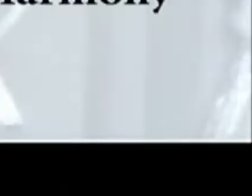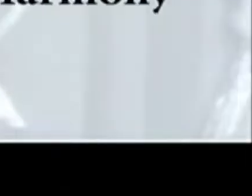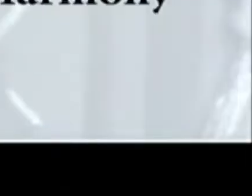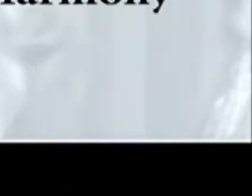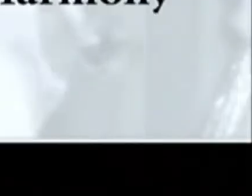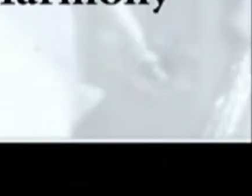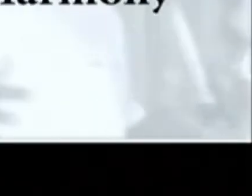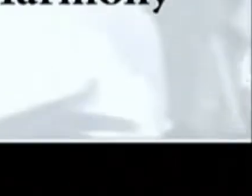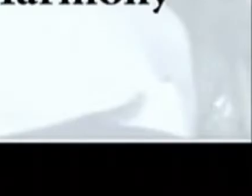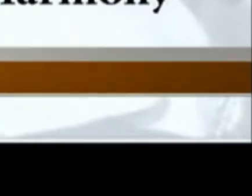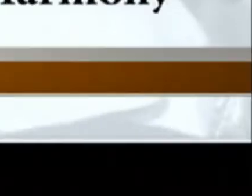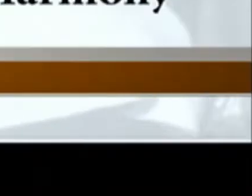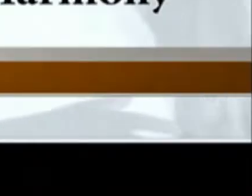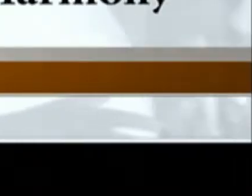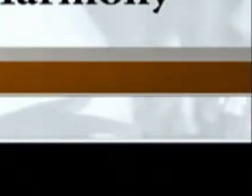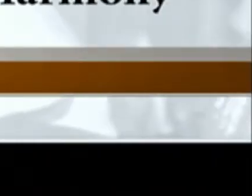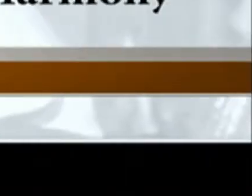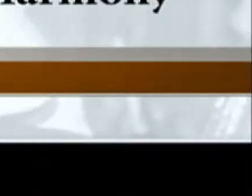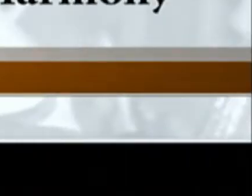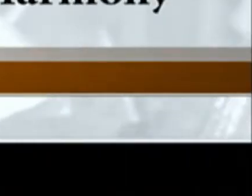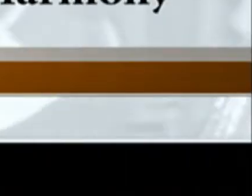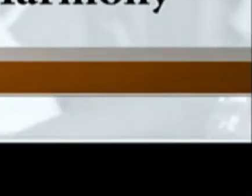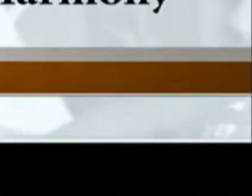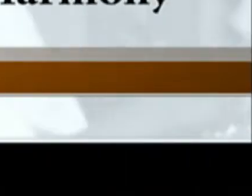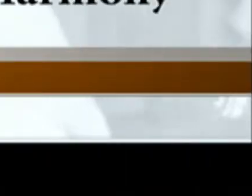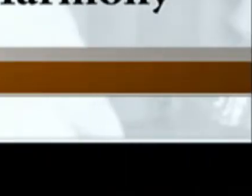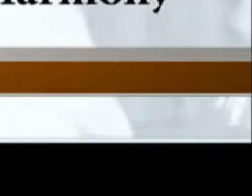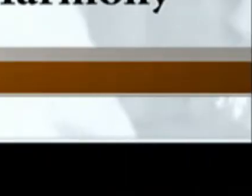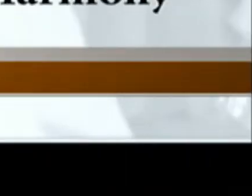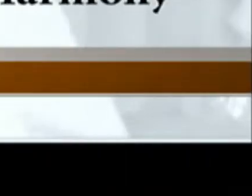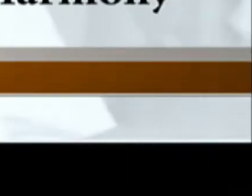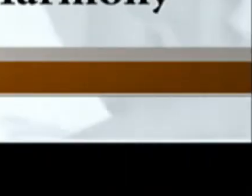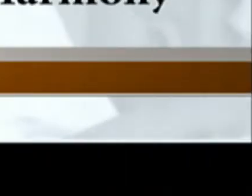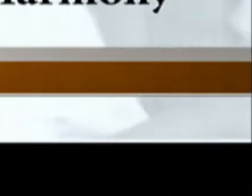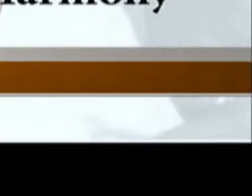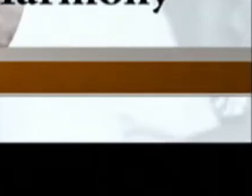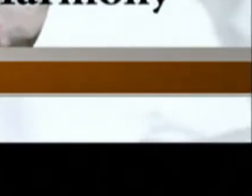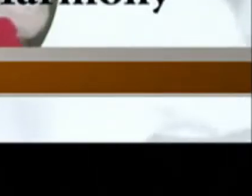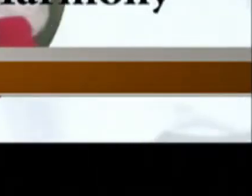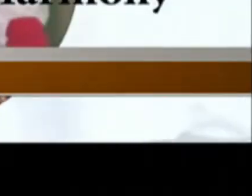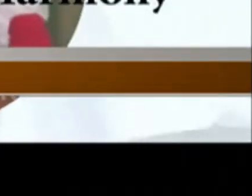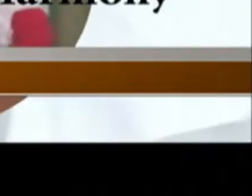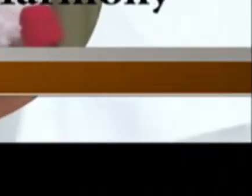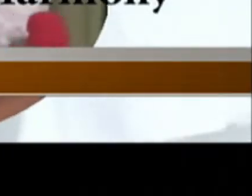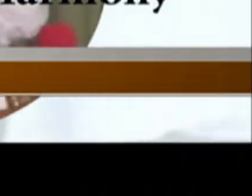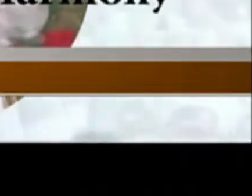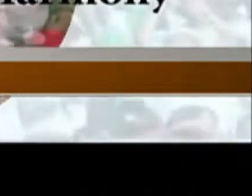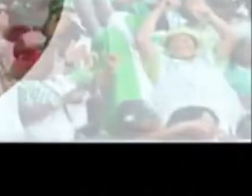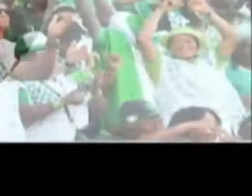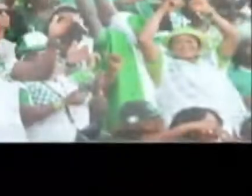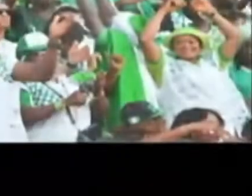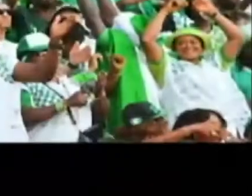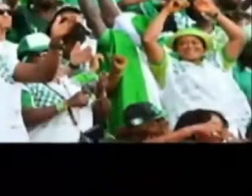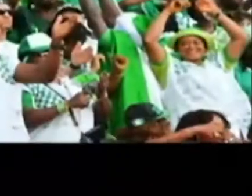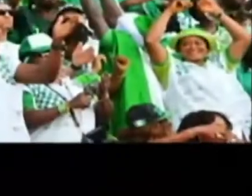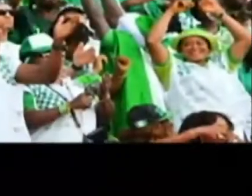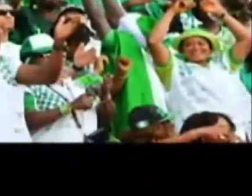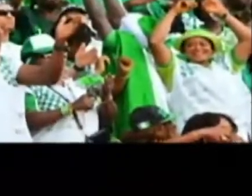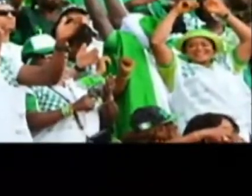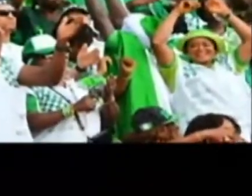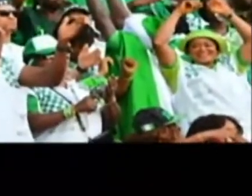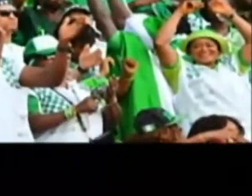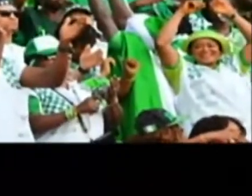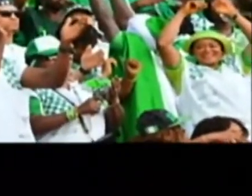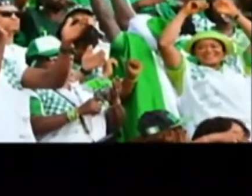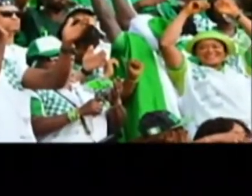we have lived in harmony with hebrews with houses everybody that comes